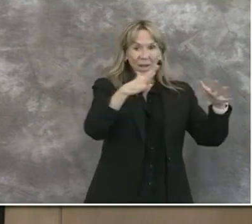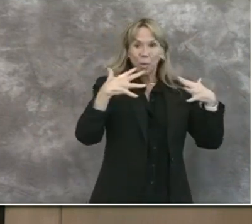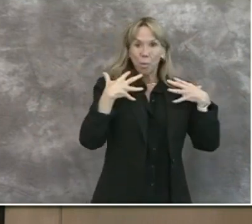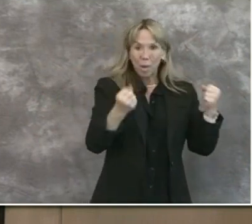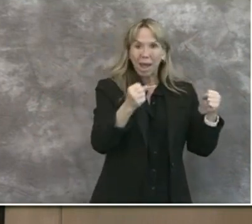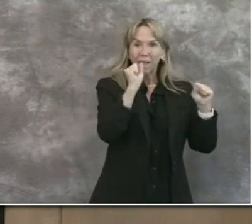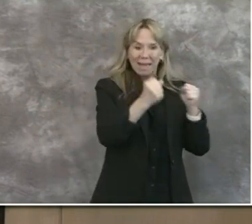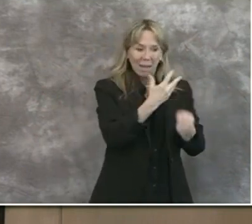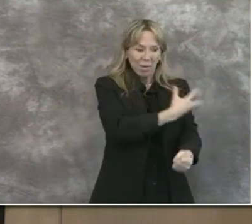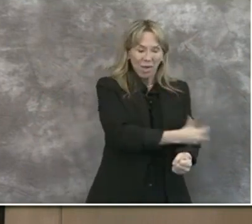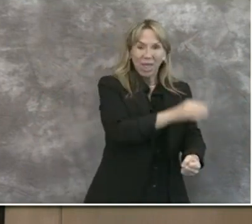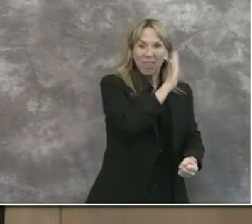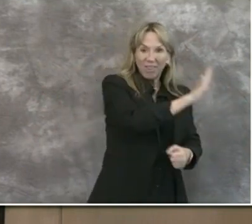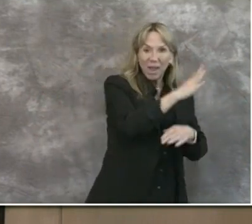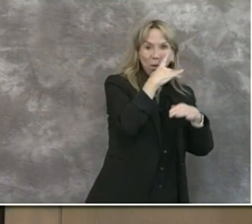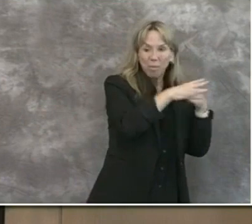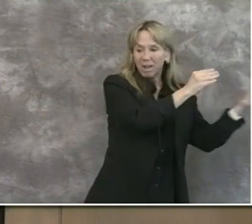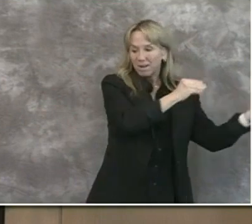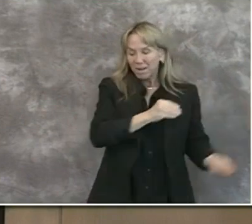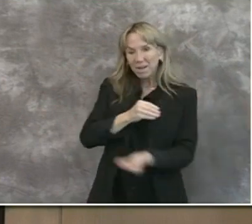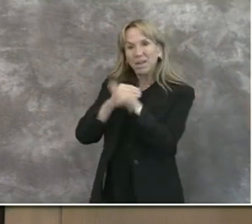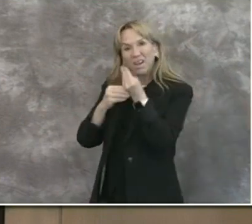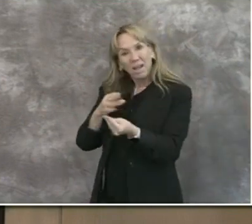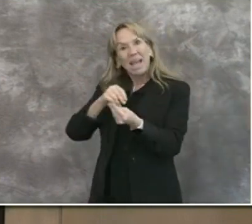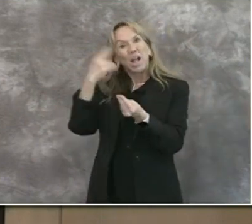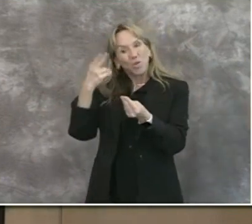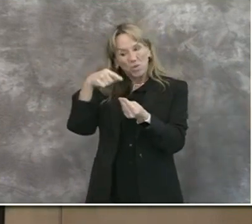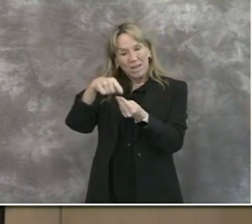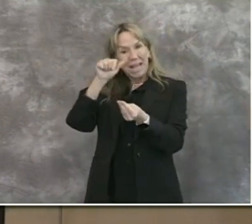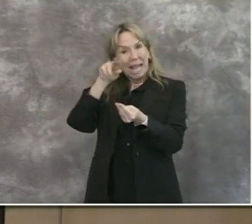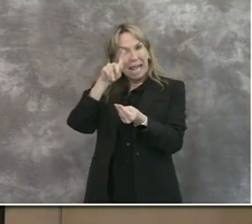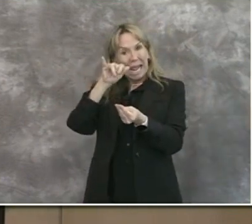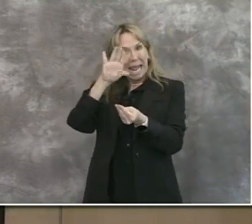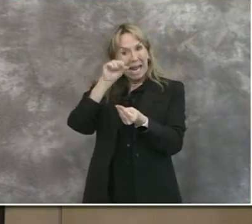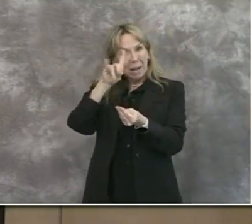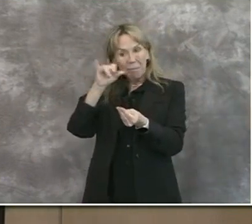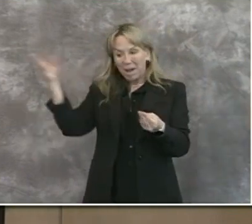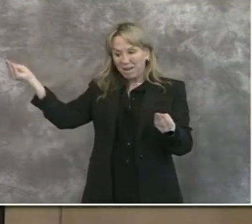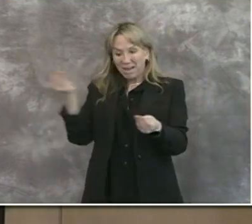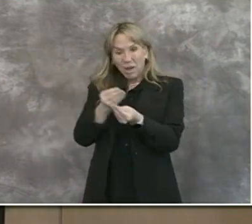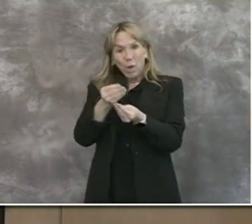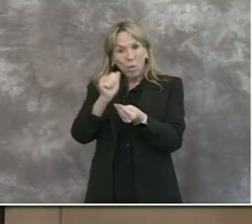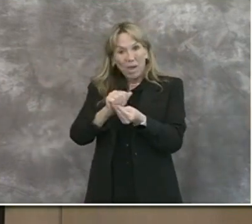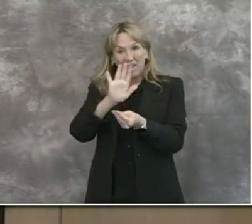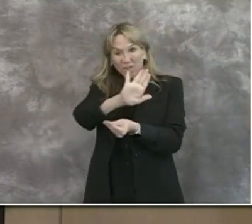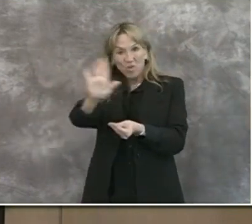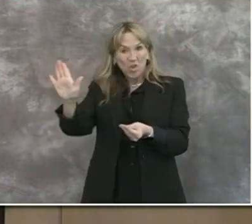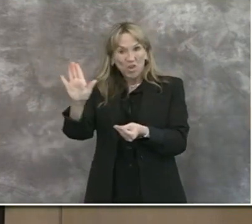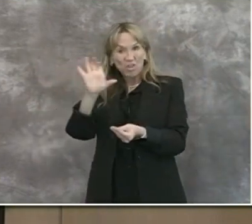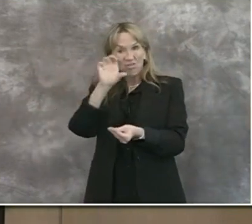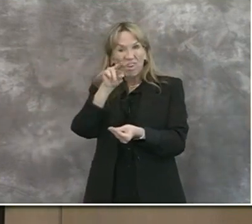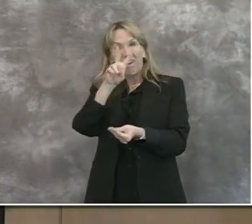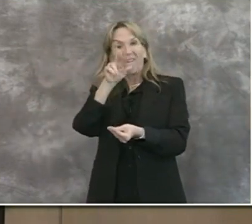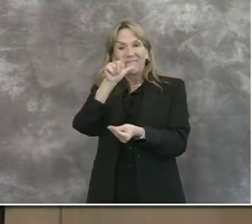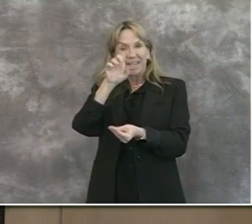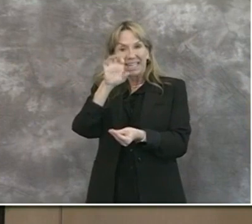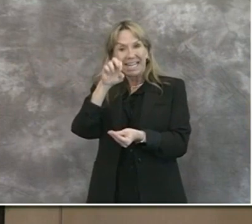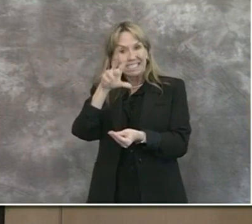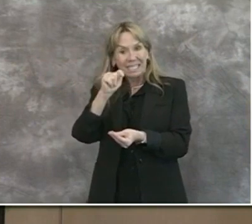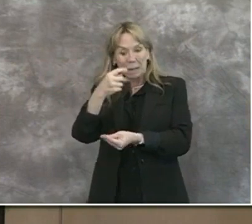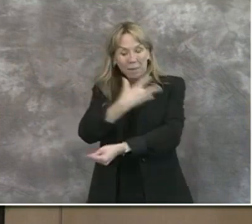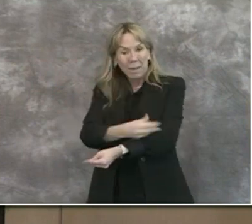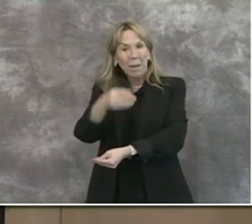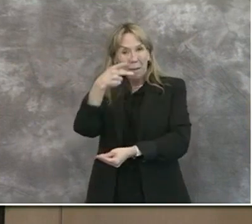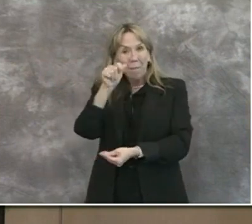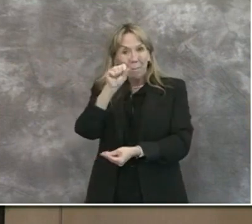to provide a form of therapeutic treatment and a form of help and assistance to convalescent plasma donation is a way that,